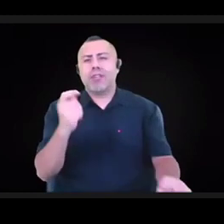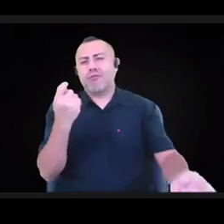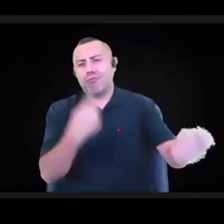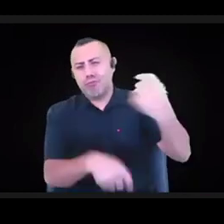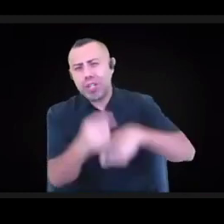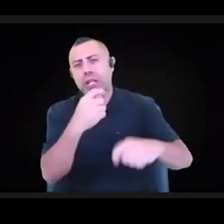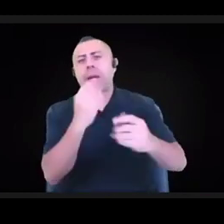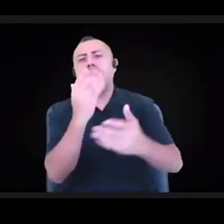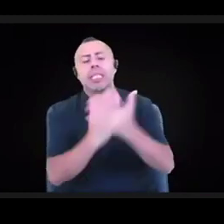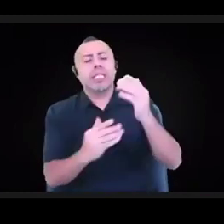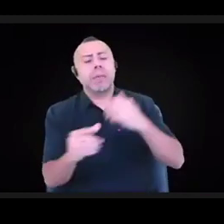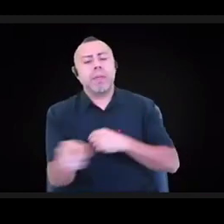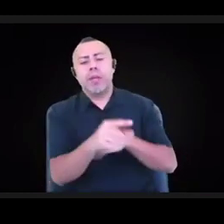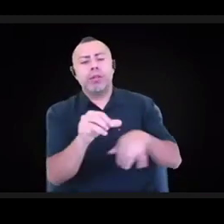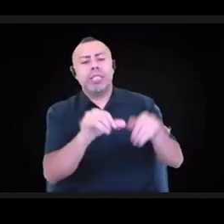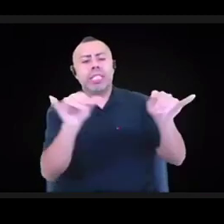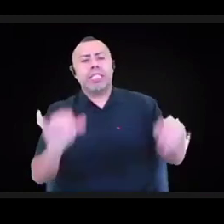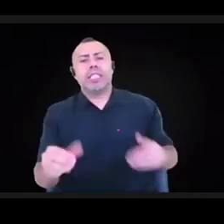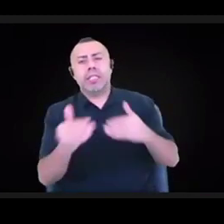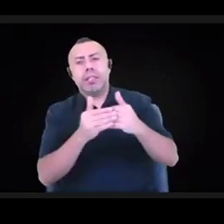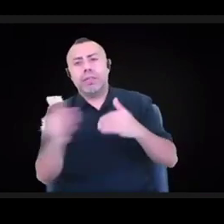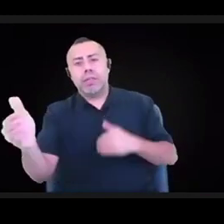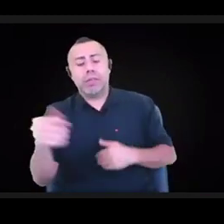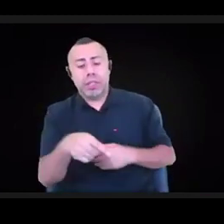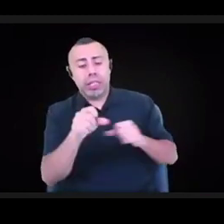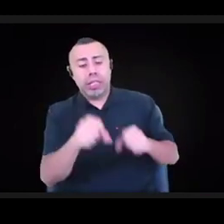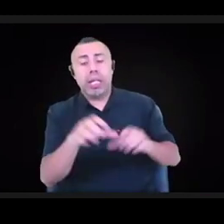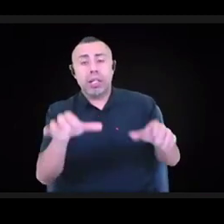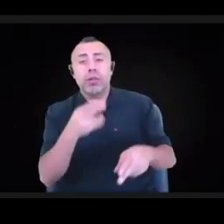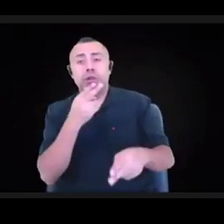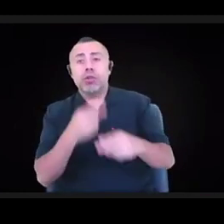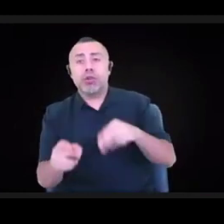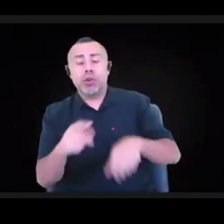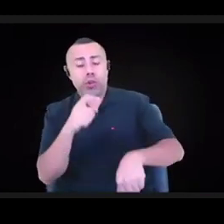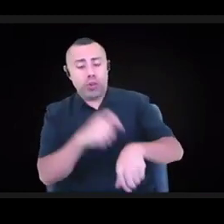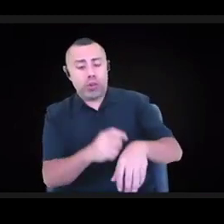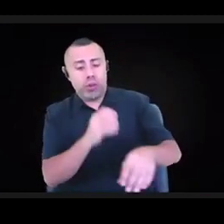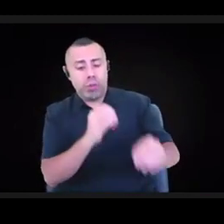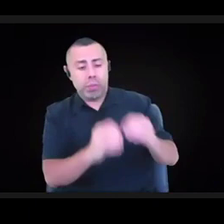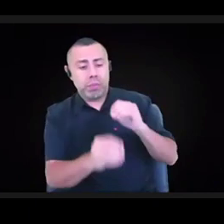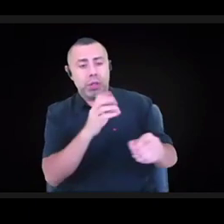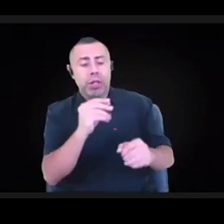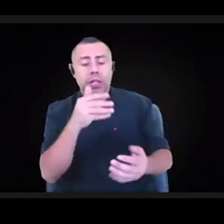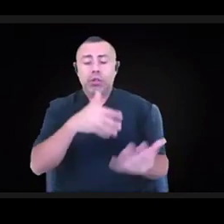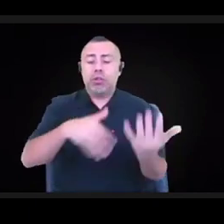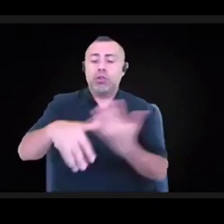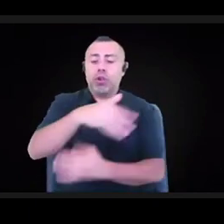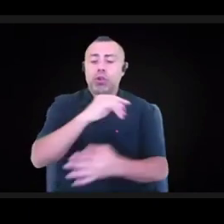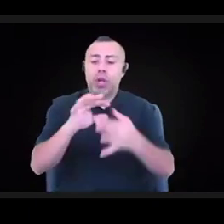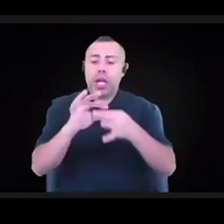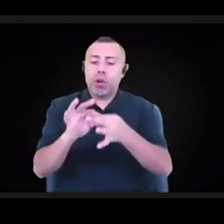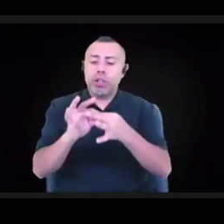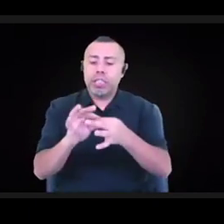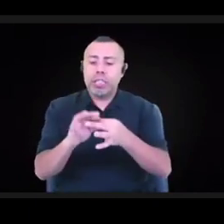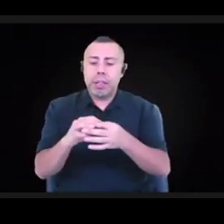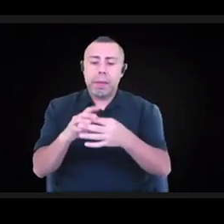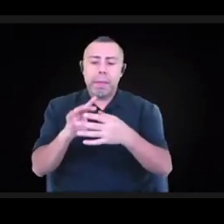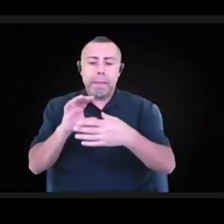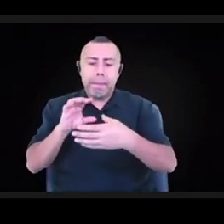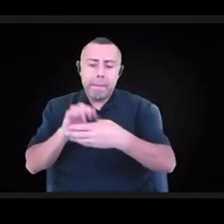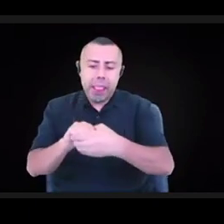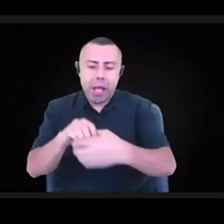forward. They can either do short-term mitigation, social cohesion and belonging work, or they could do sort of new system